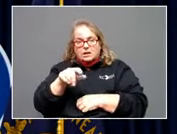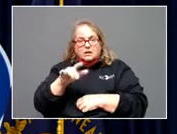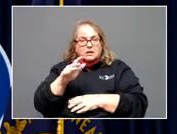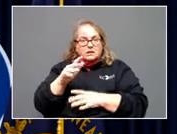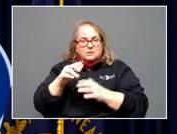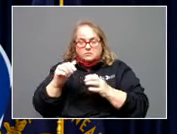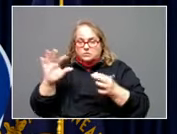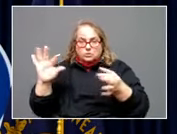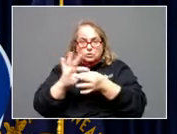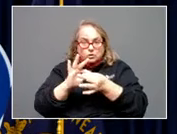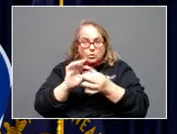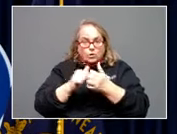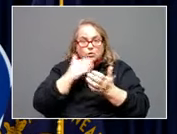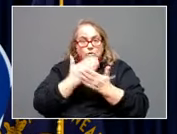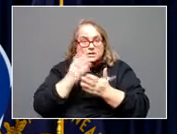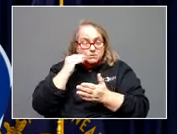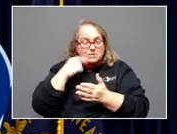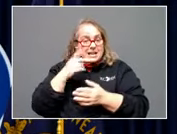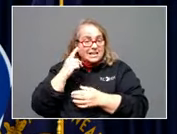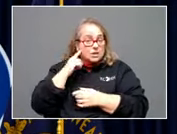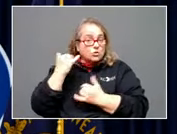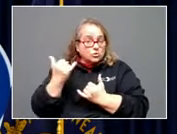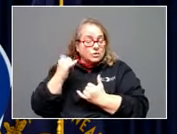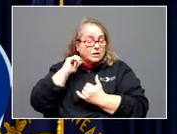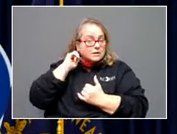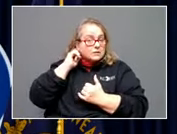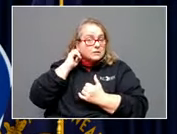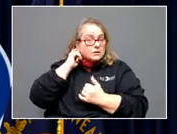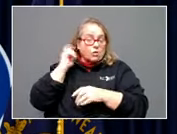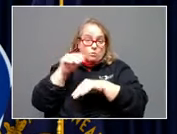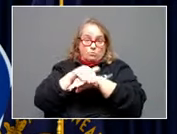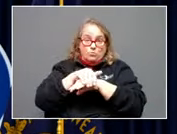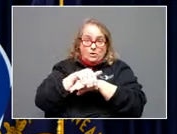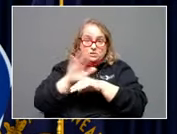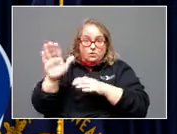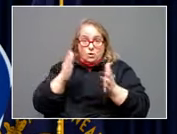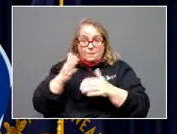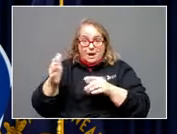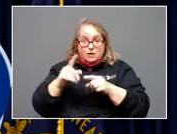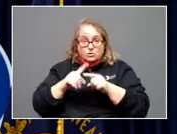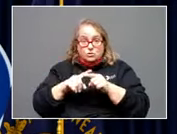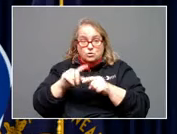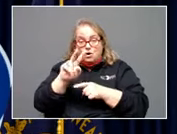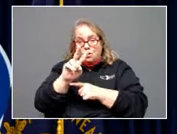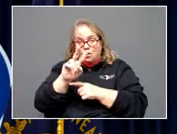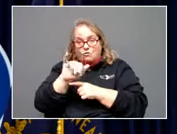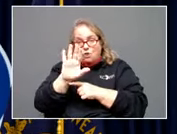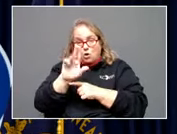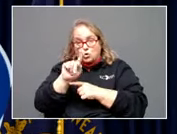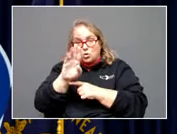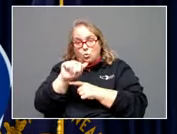I actually heard today about the British and their plan on kind of a virtual hospital where they could bring in other